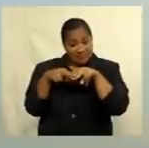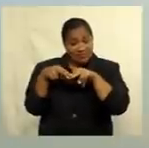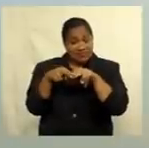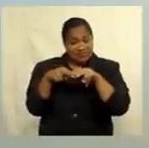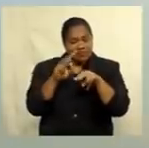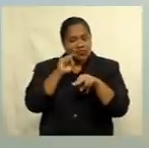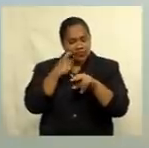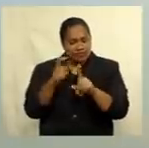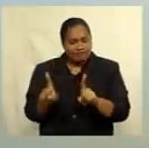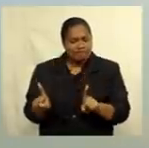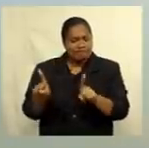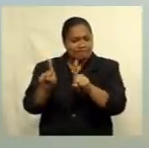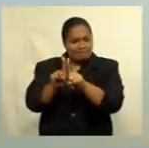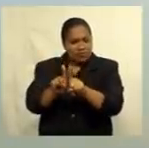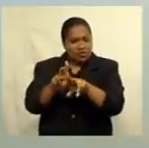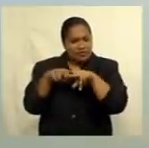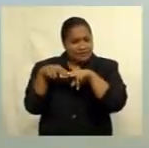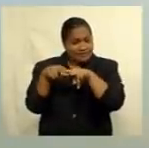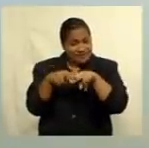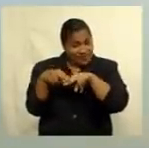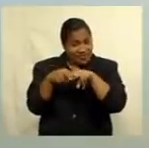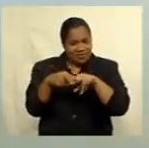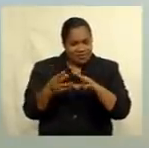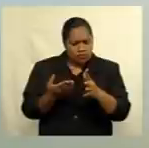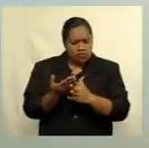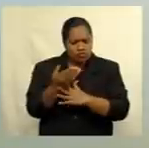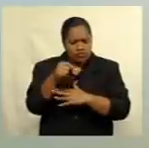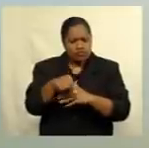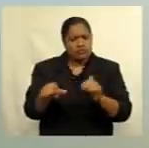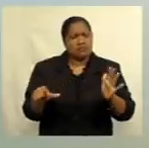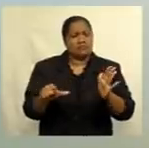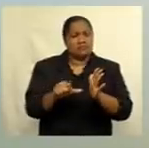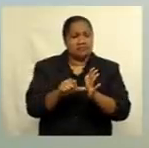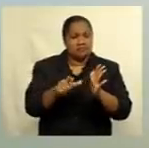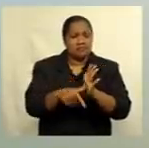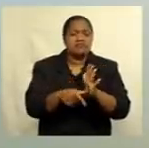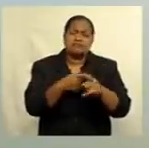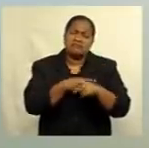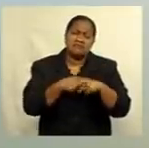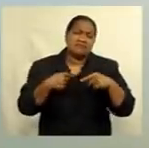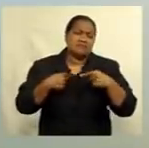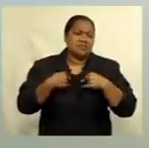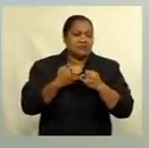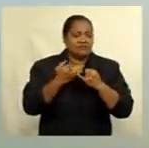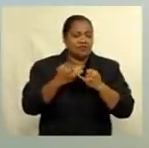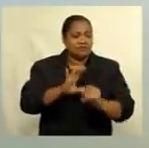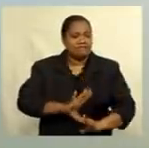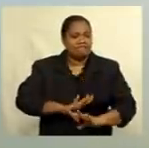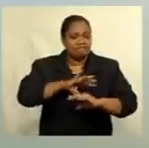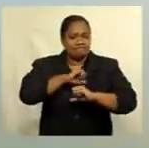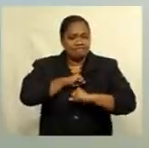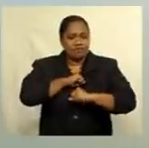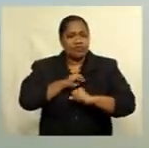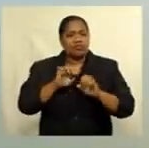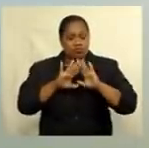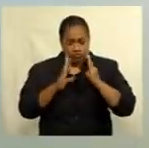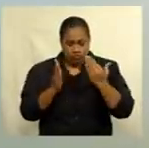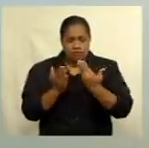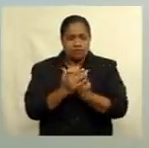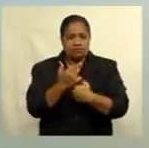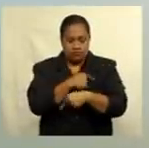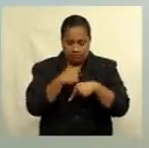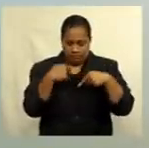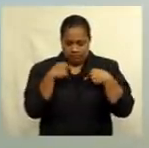Fiji through this very difficult time. And we are very confident that together we'll be able to emerge out of this